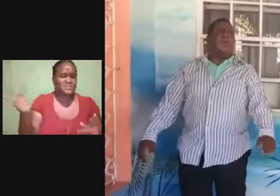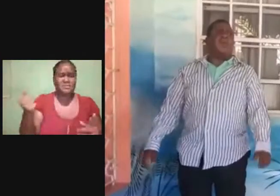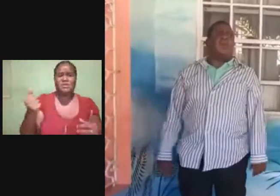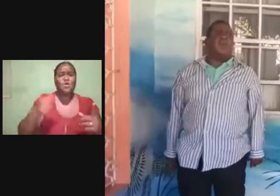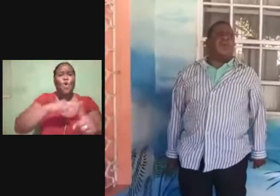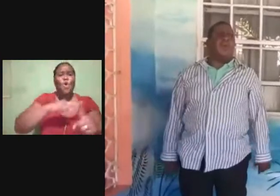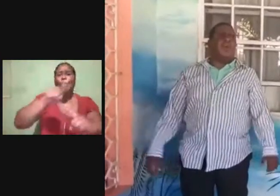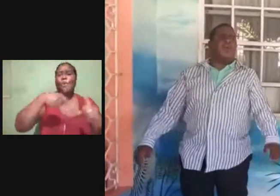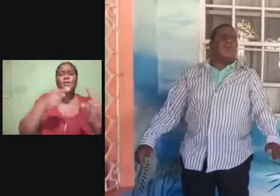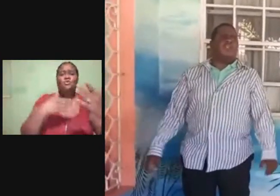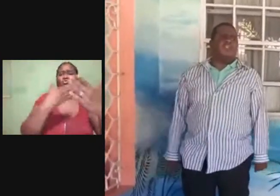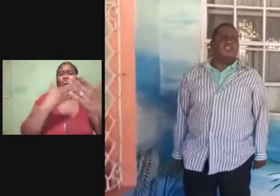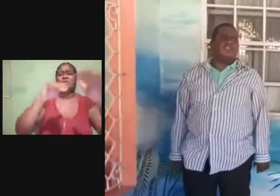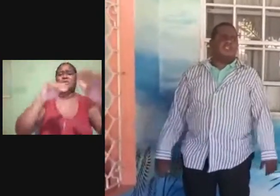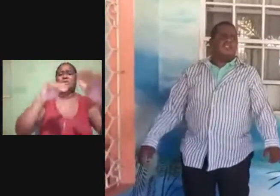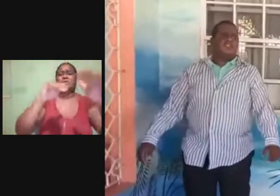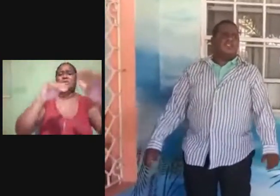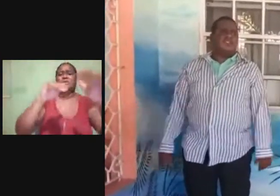all